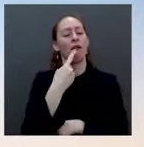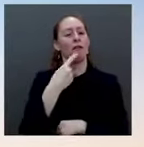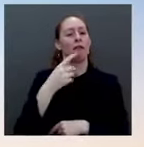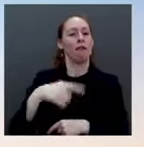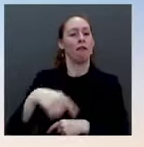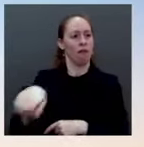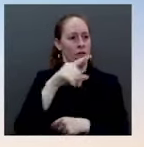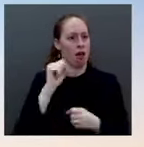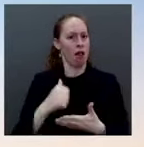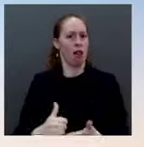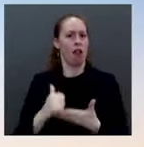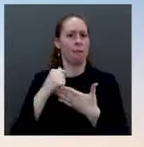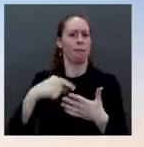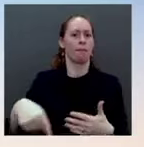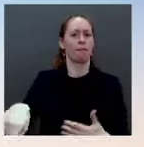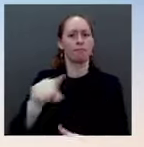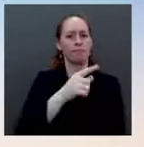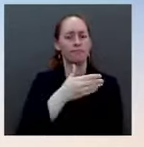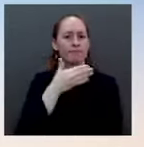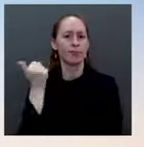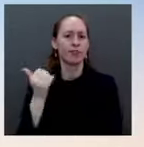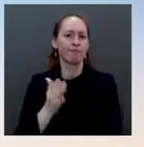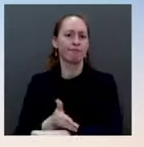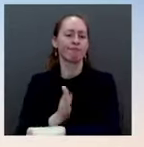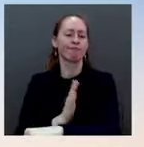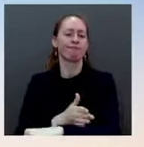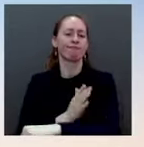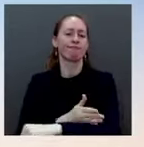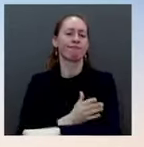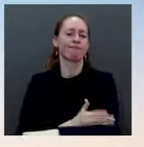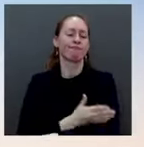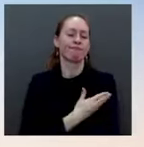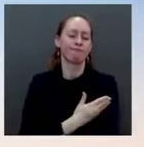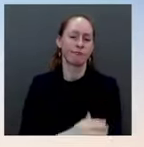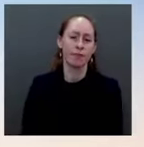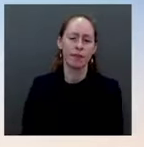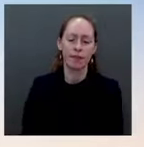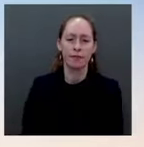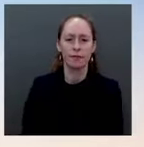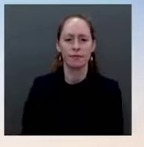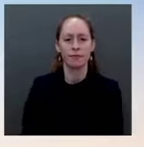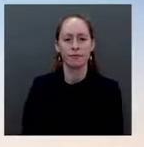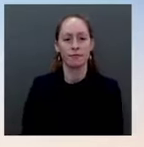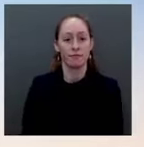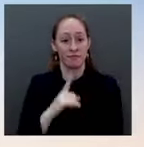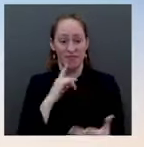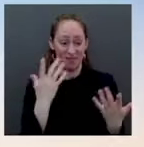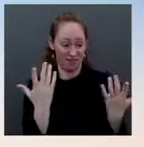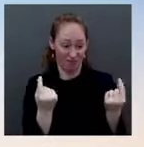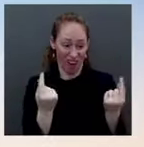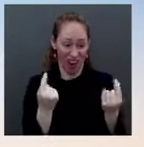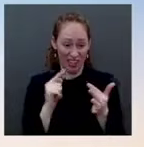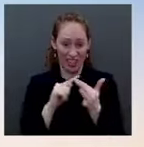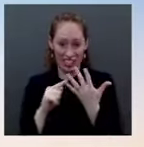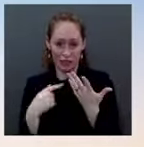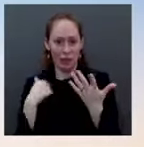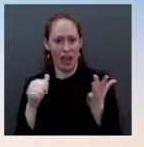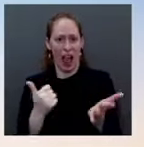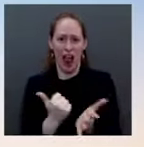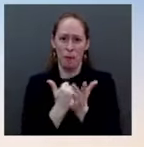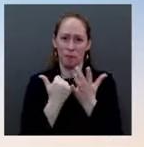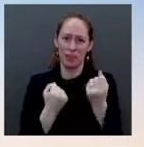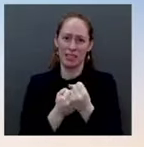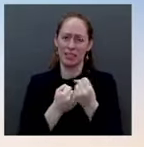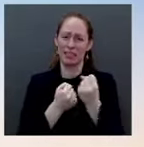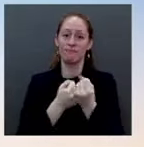has worked to date, which is to get people more vaccinated, get people boosted, wear masks when recommended by the